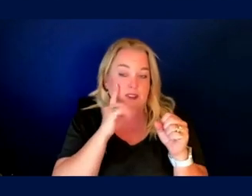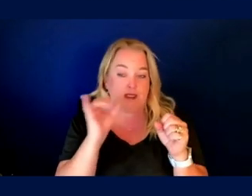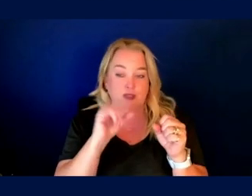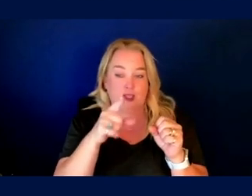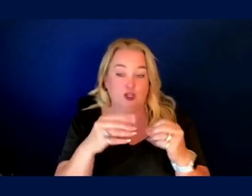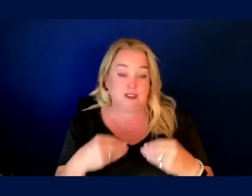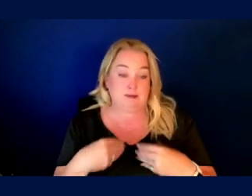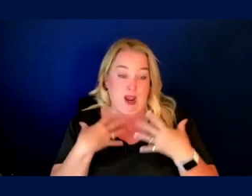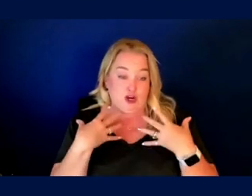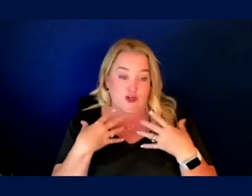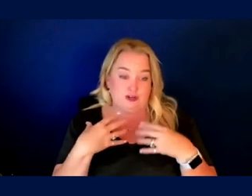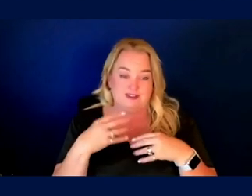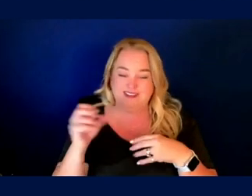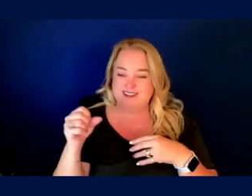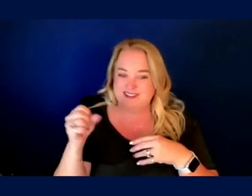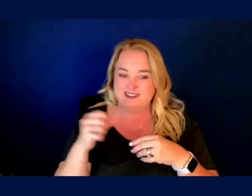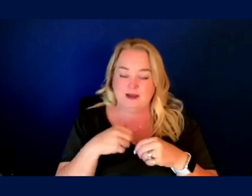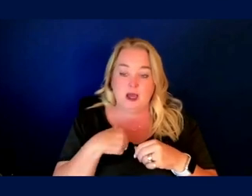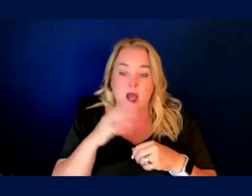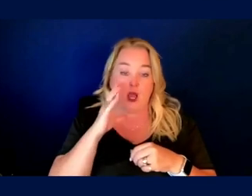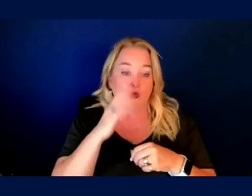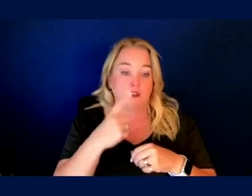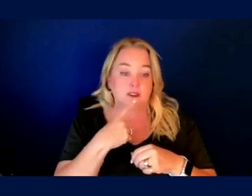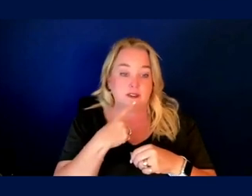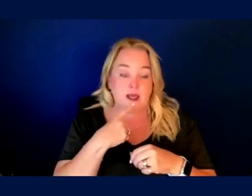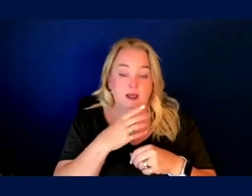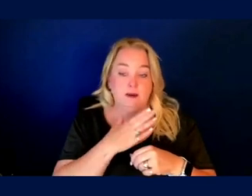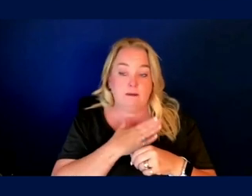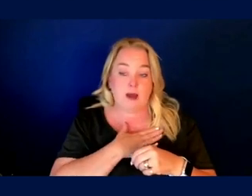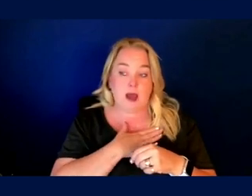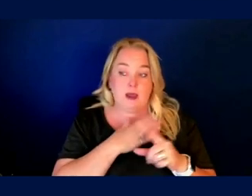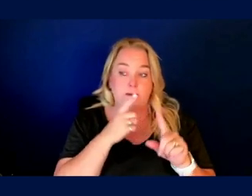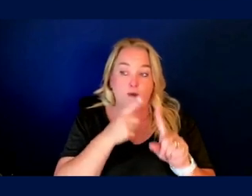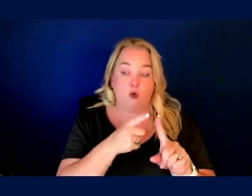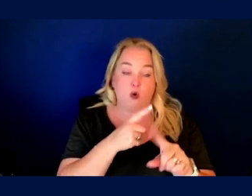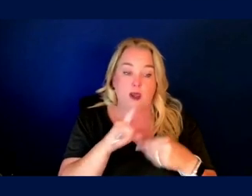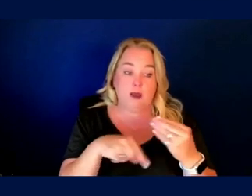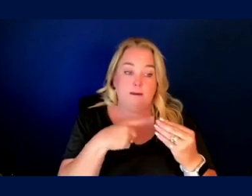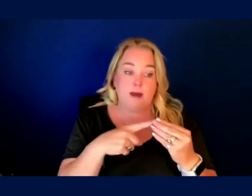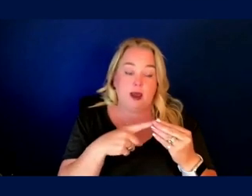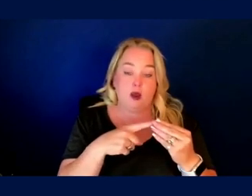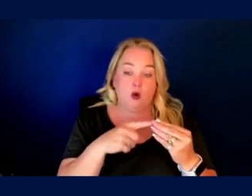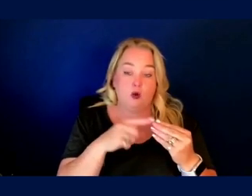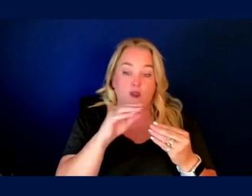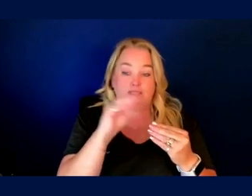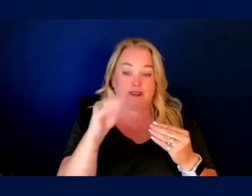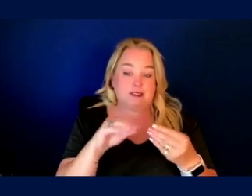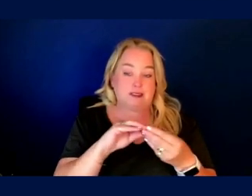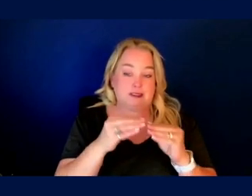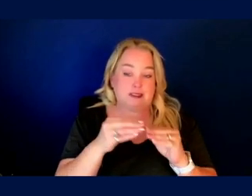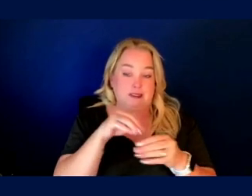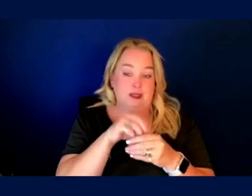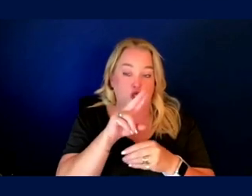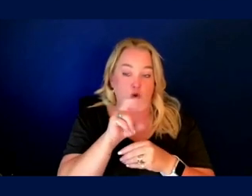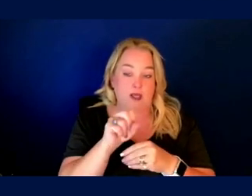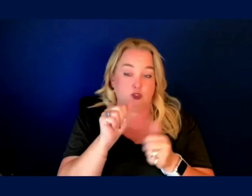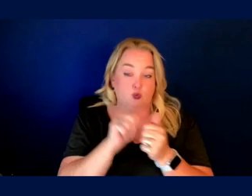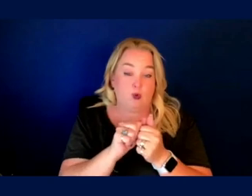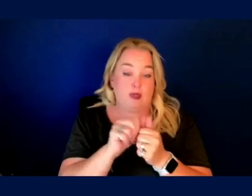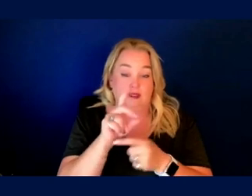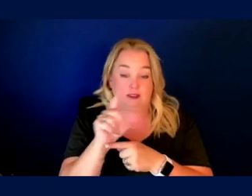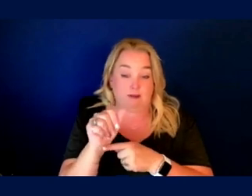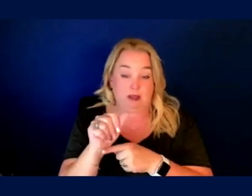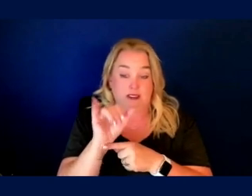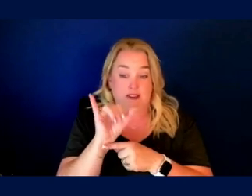inspired. I would say, you know, to my earliest point about in just statistics in the U S of people with disabilities, that one in